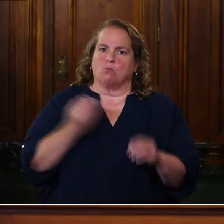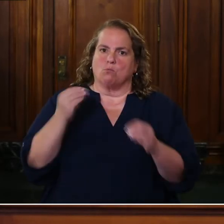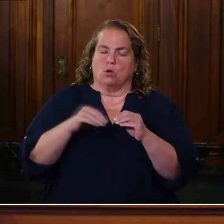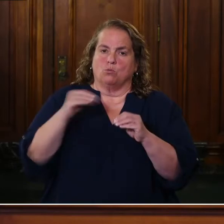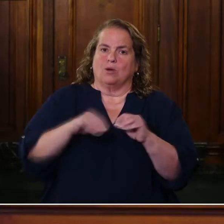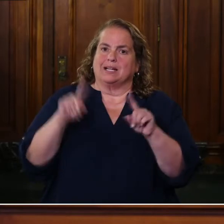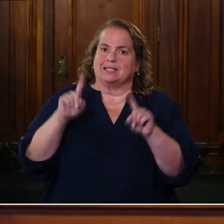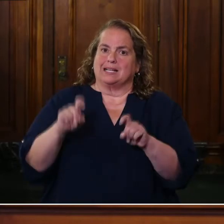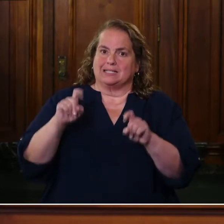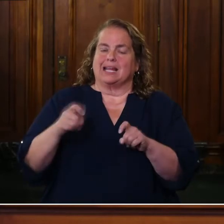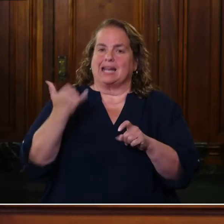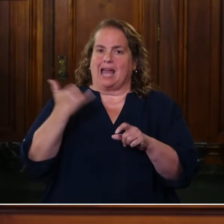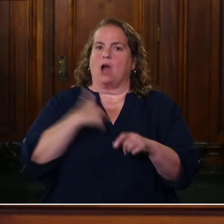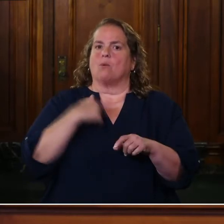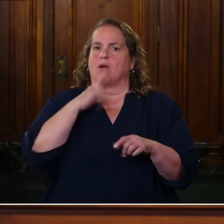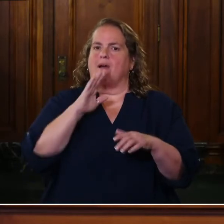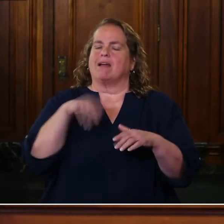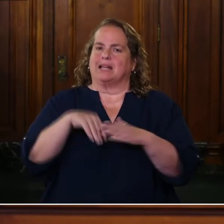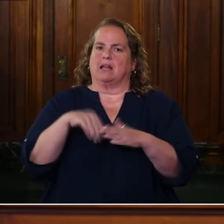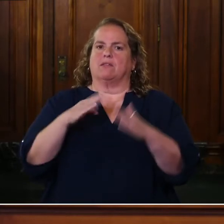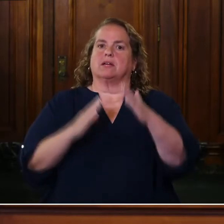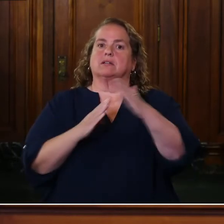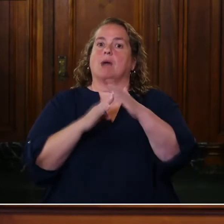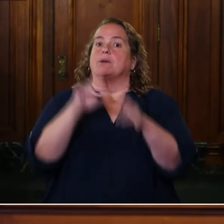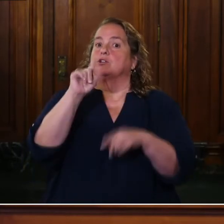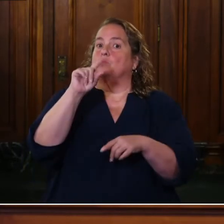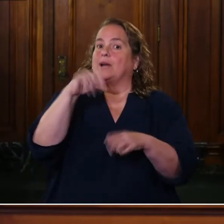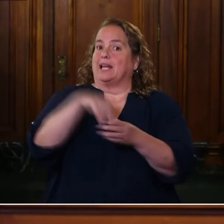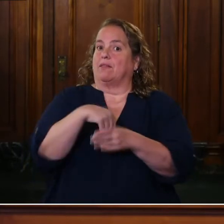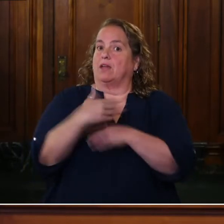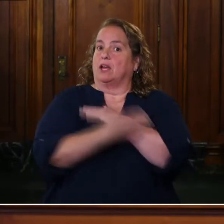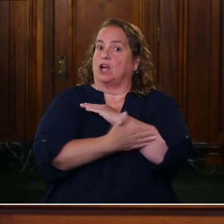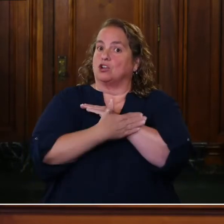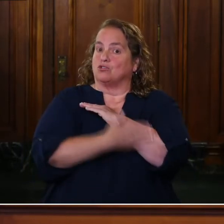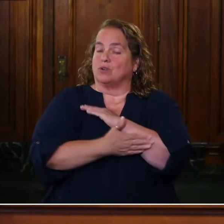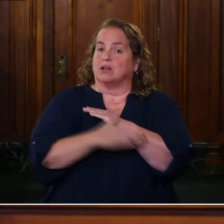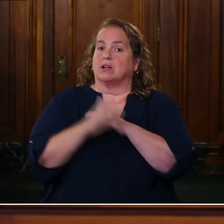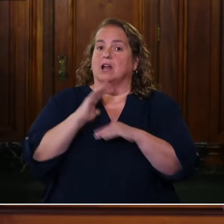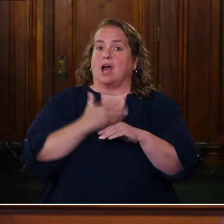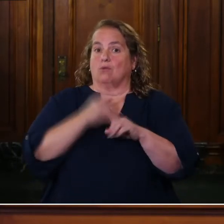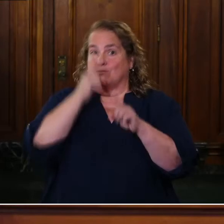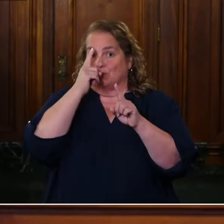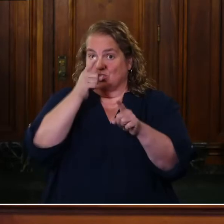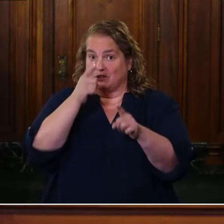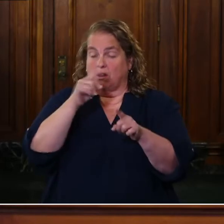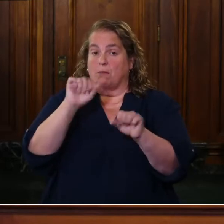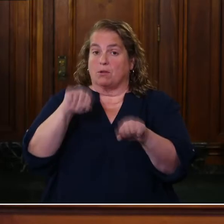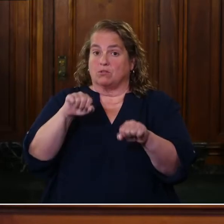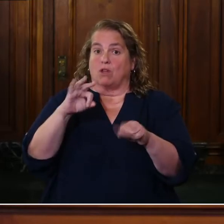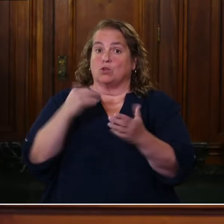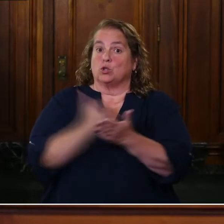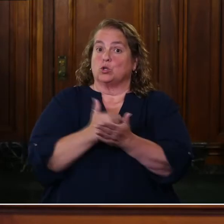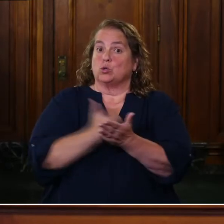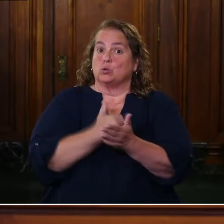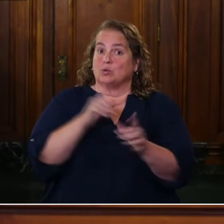up close to the top 20 in the country. And our trajectory of new tests and